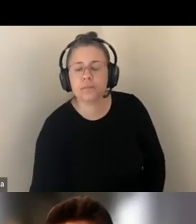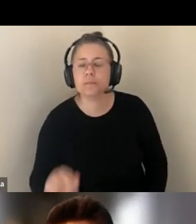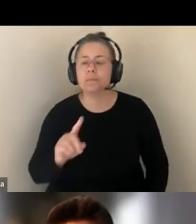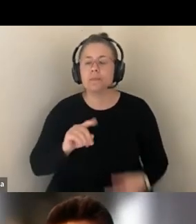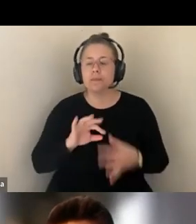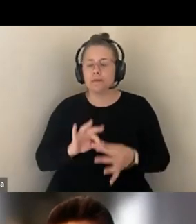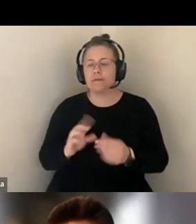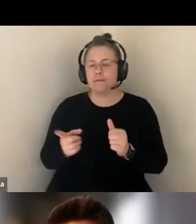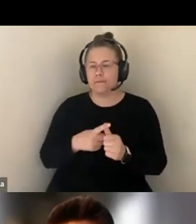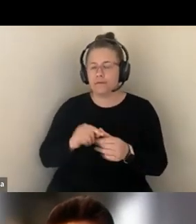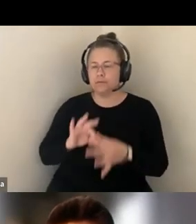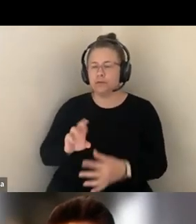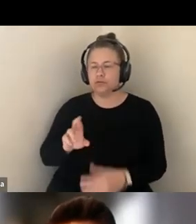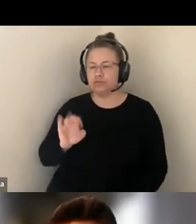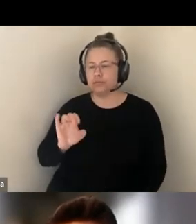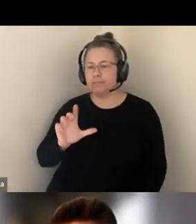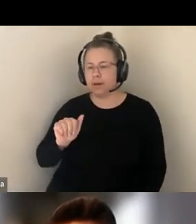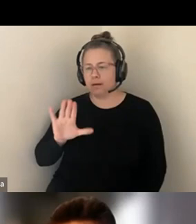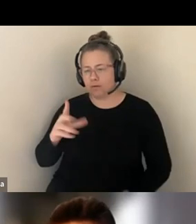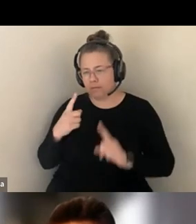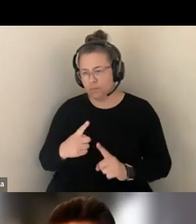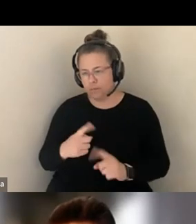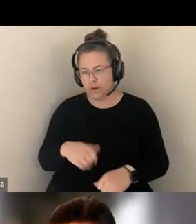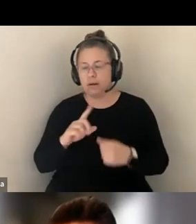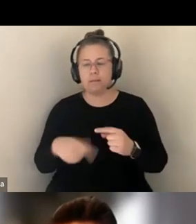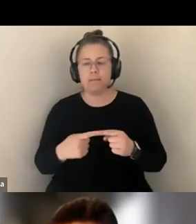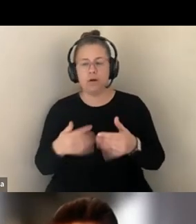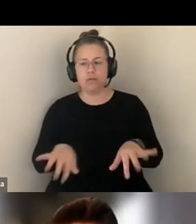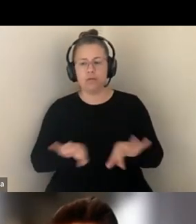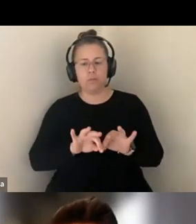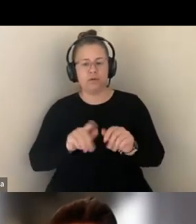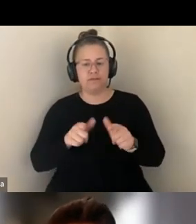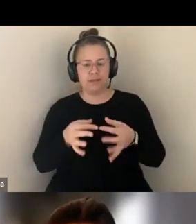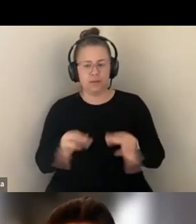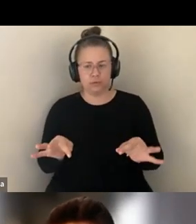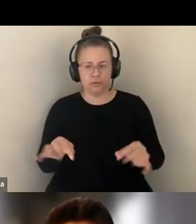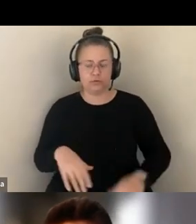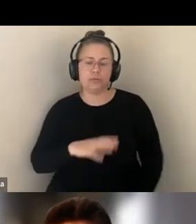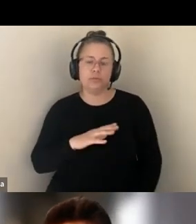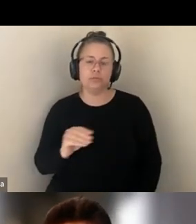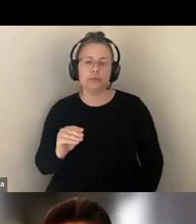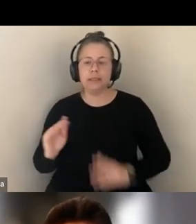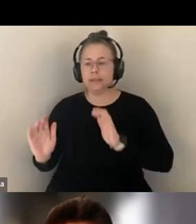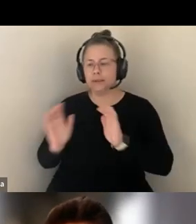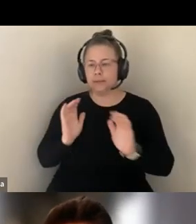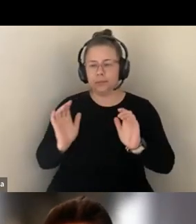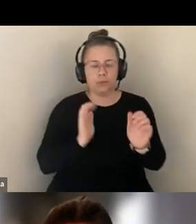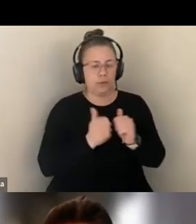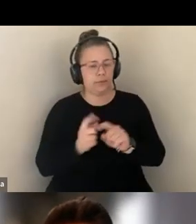ROLE OF LANGUAGE AND THE IMPORTANCE OF LANGUAGE AND COMMUNICATING TO DIFFERENT COMMUNITIES.